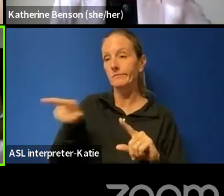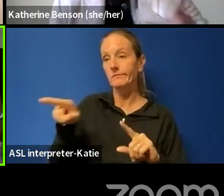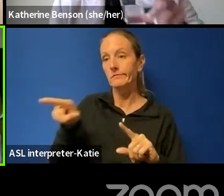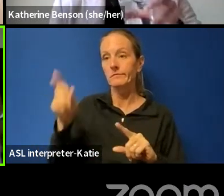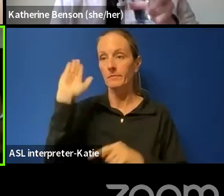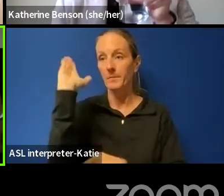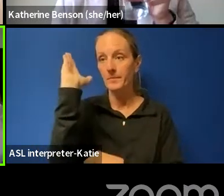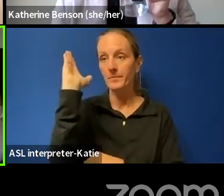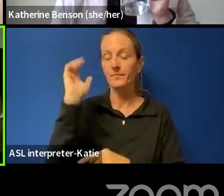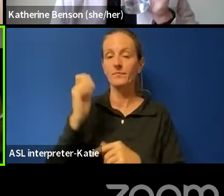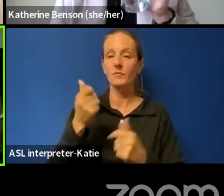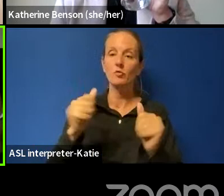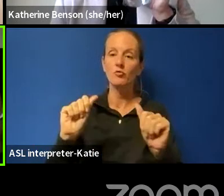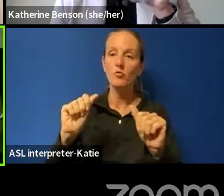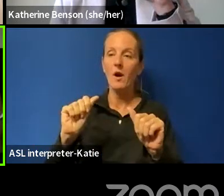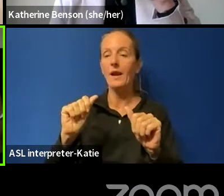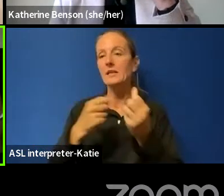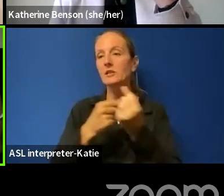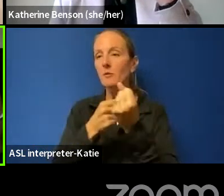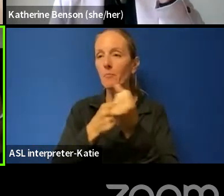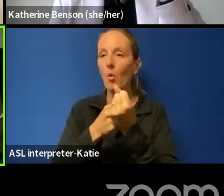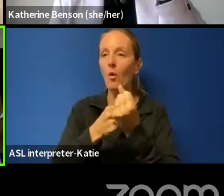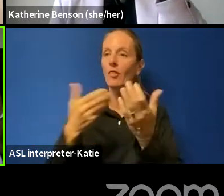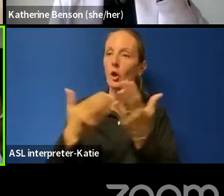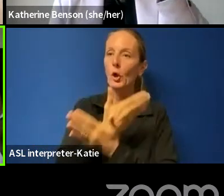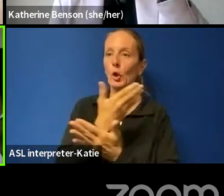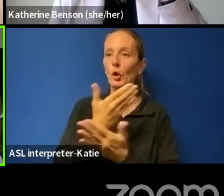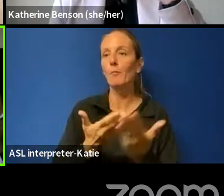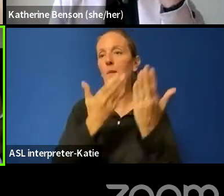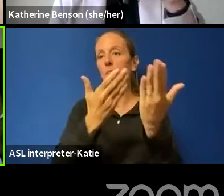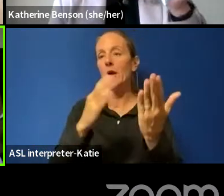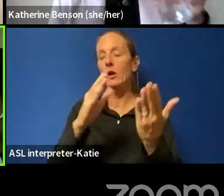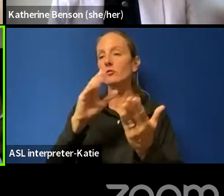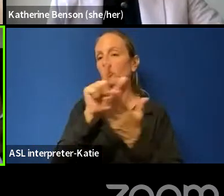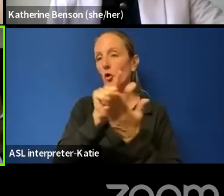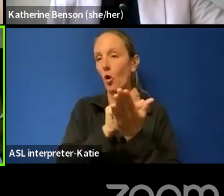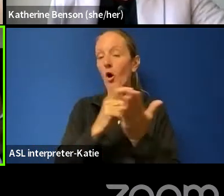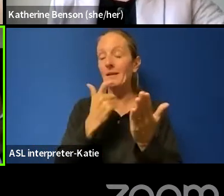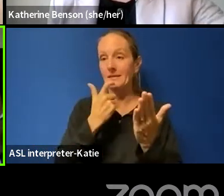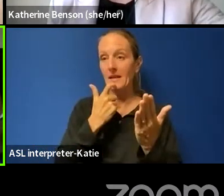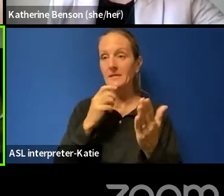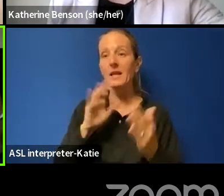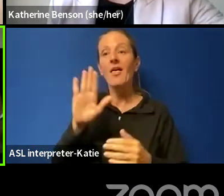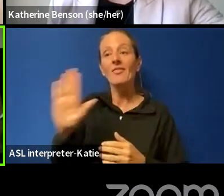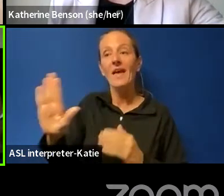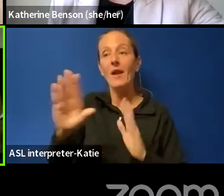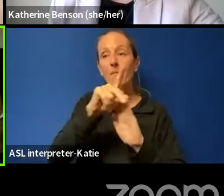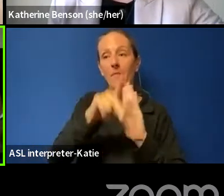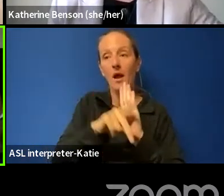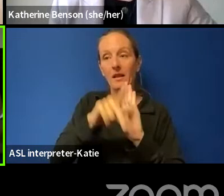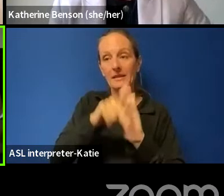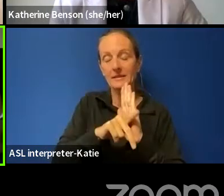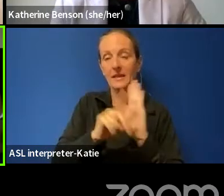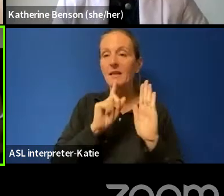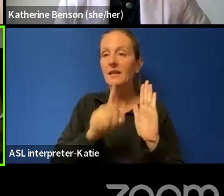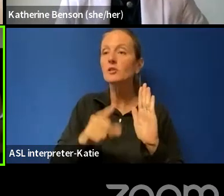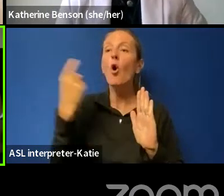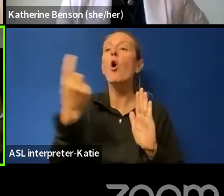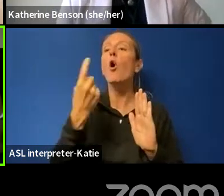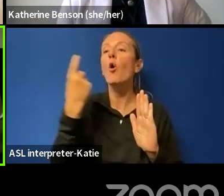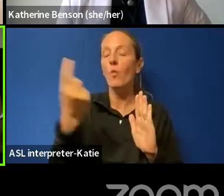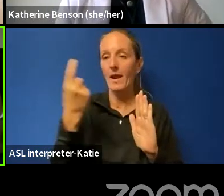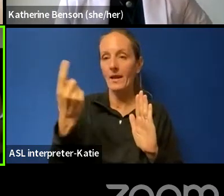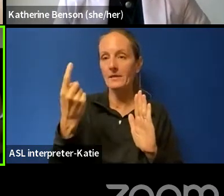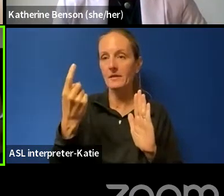to promote this new proposed law in front of them was that their policy is to always, uh, put it on